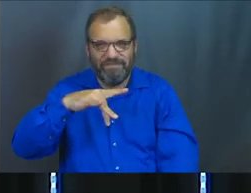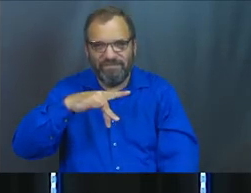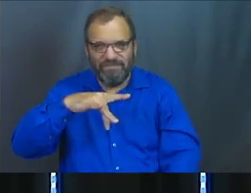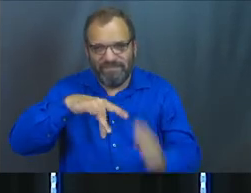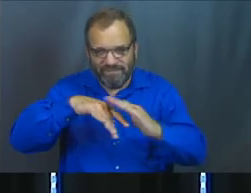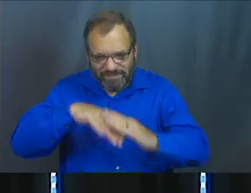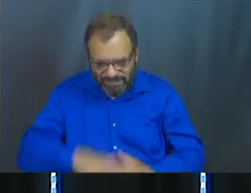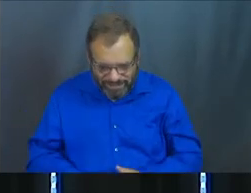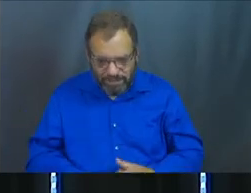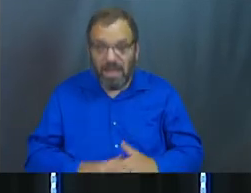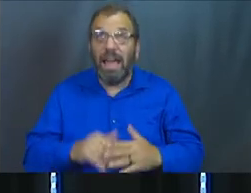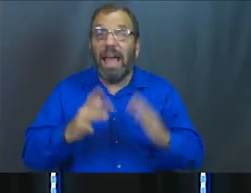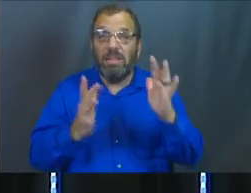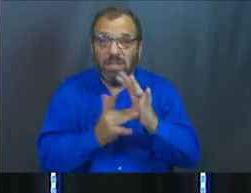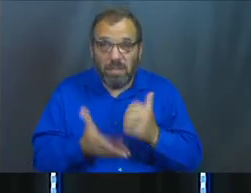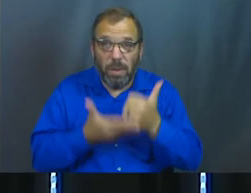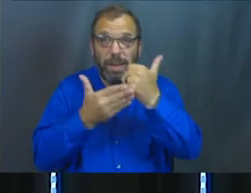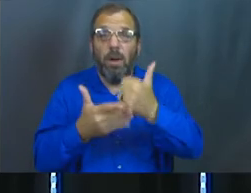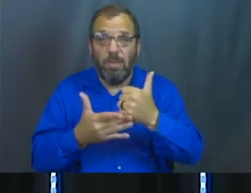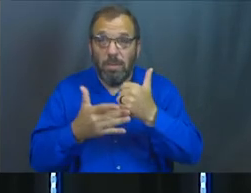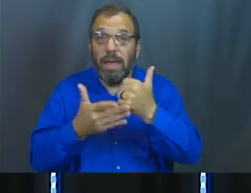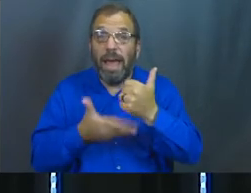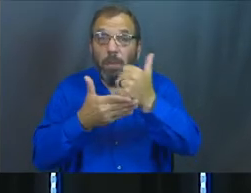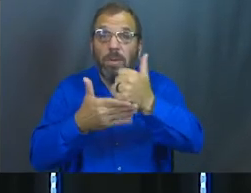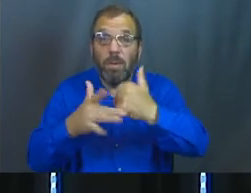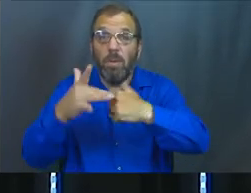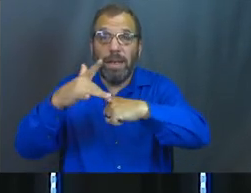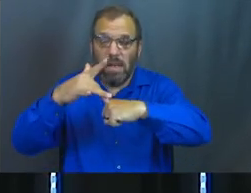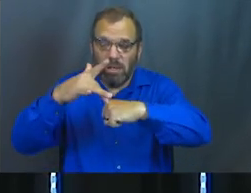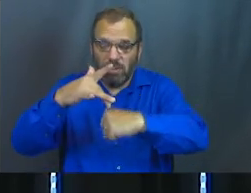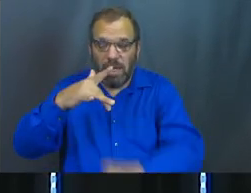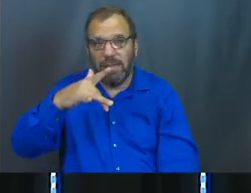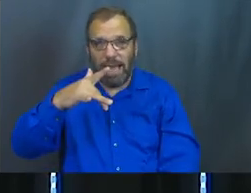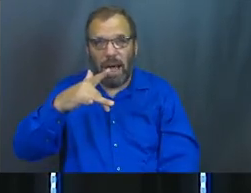there with you with power to help you shut it down? Let it go.